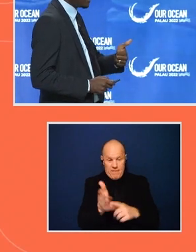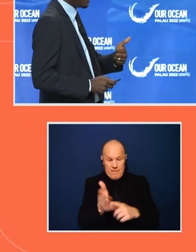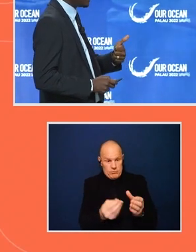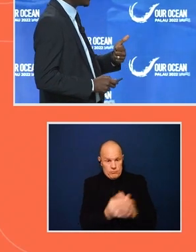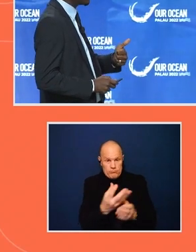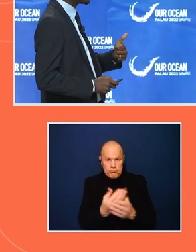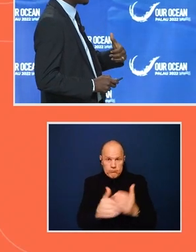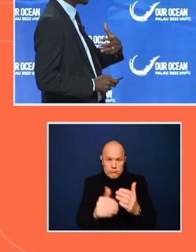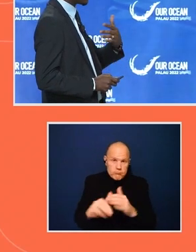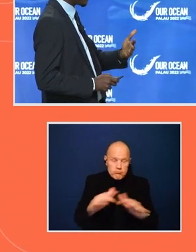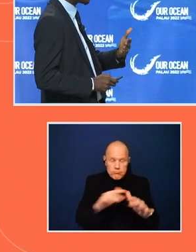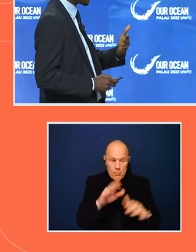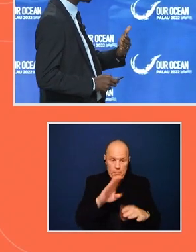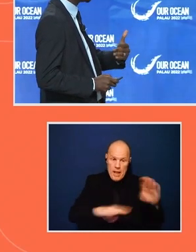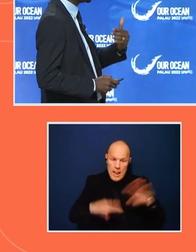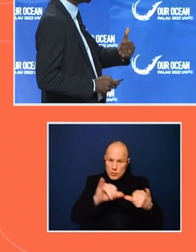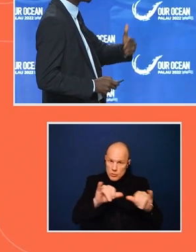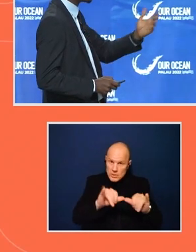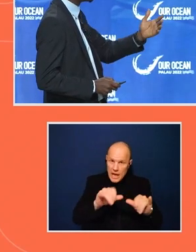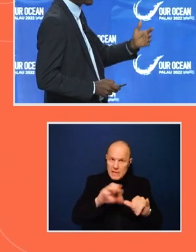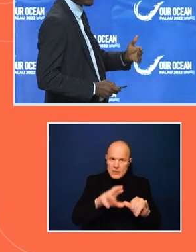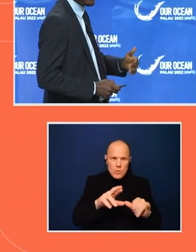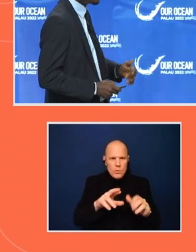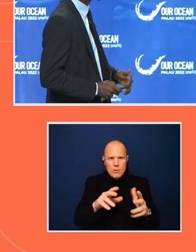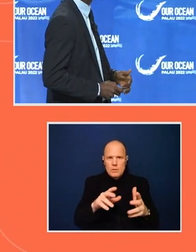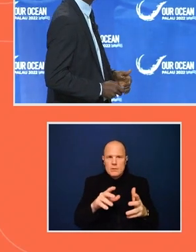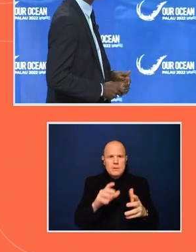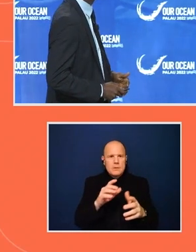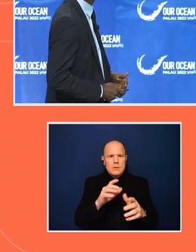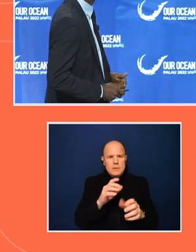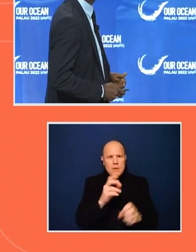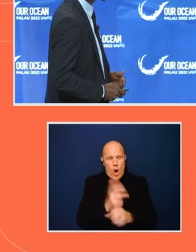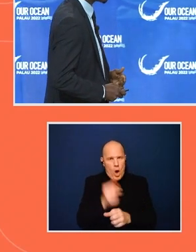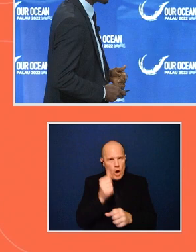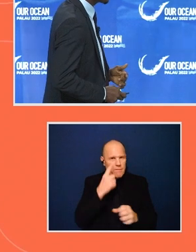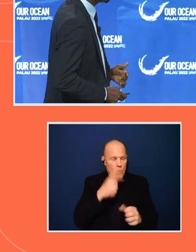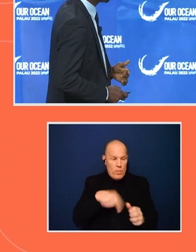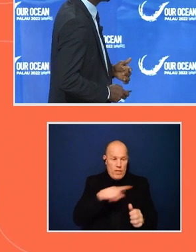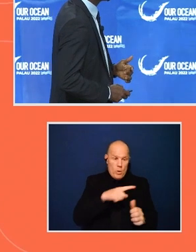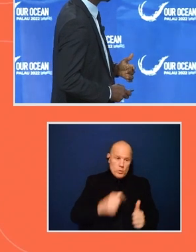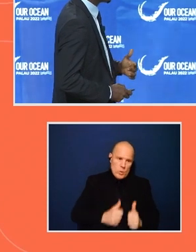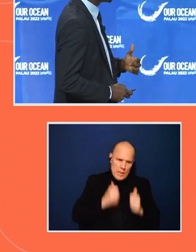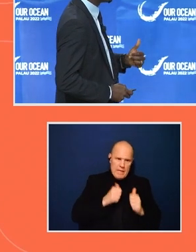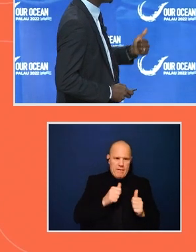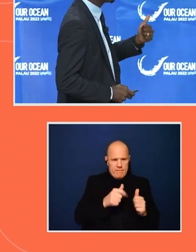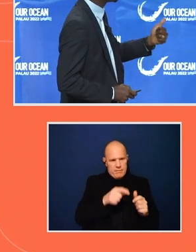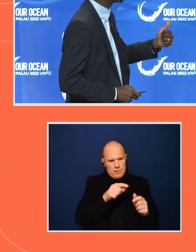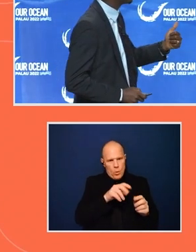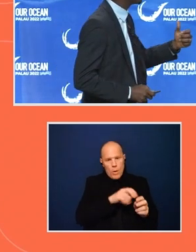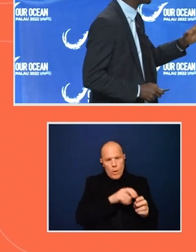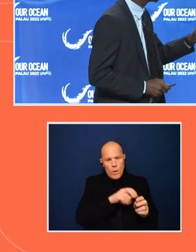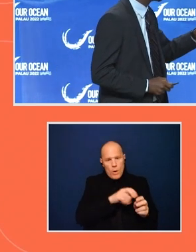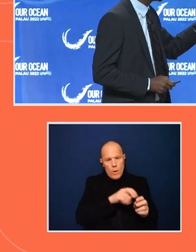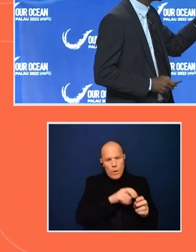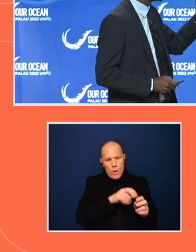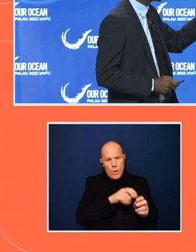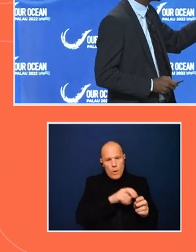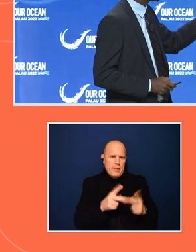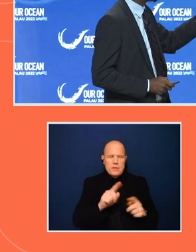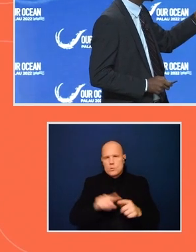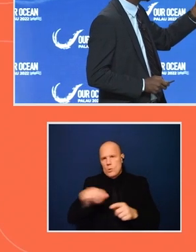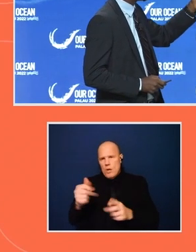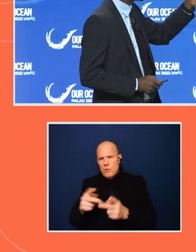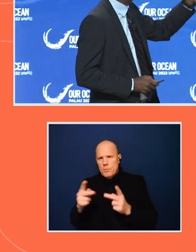sometimes it enables them or have them living from one place to the other. So I'm going to skip. So